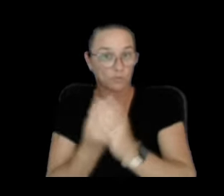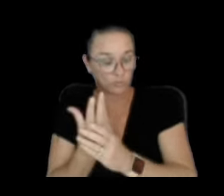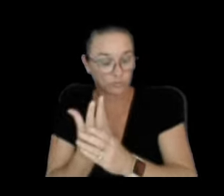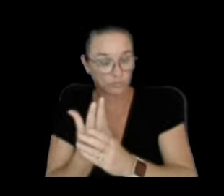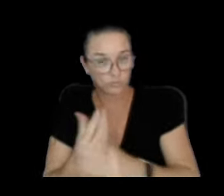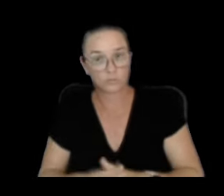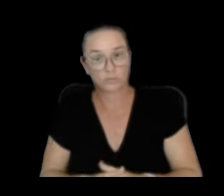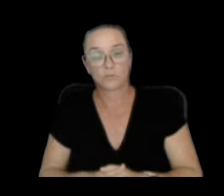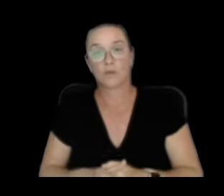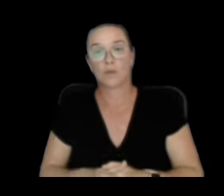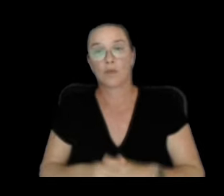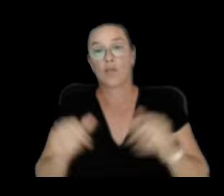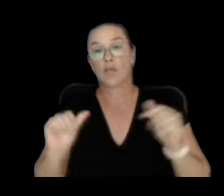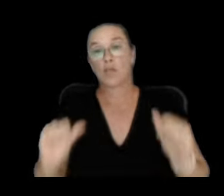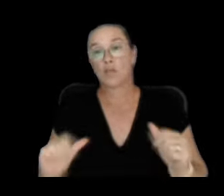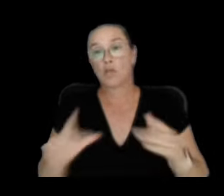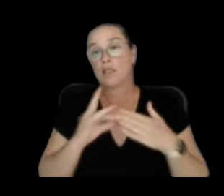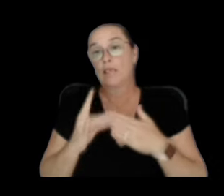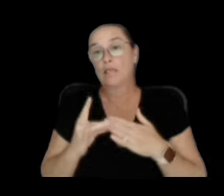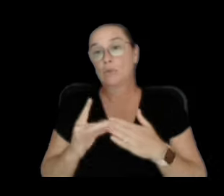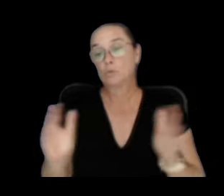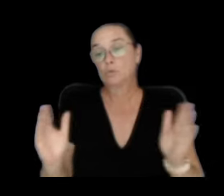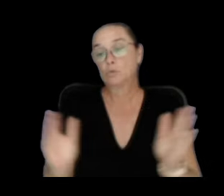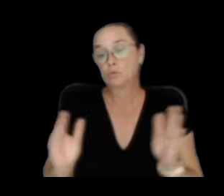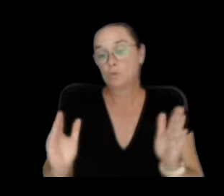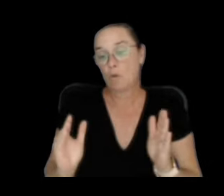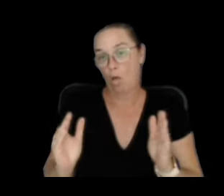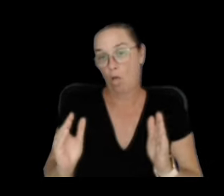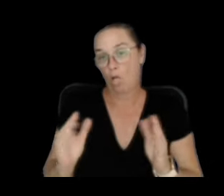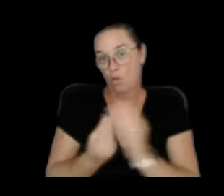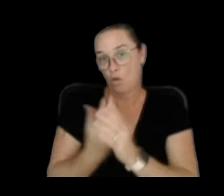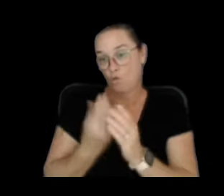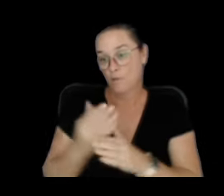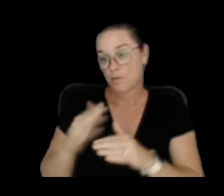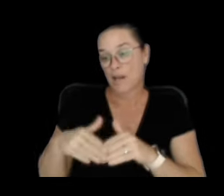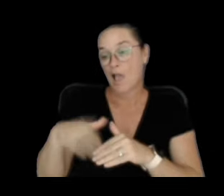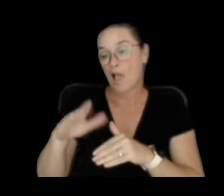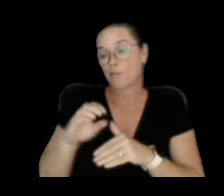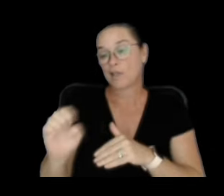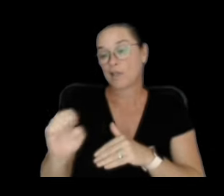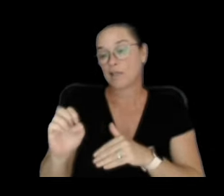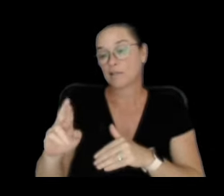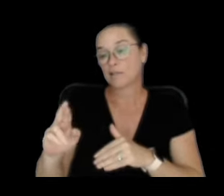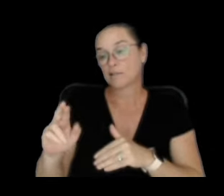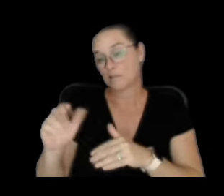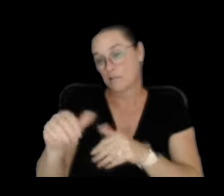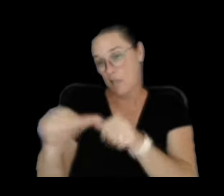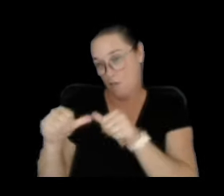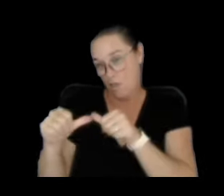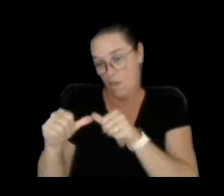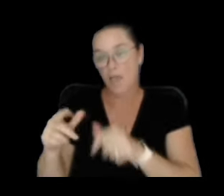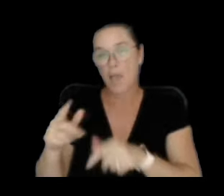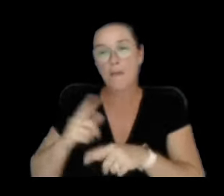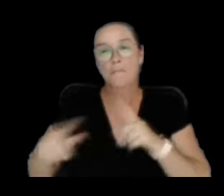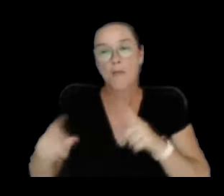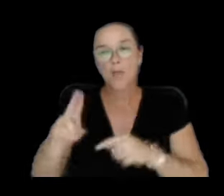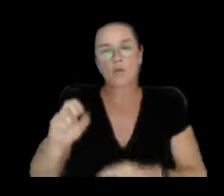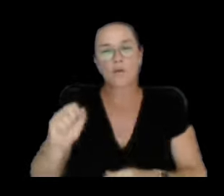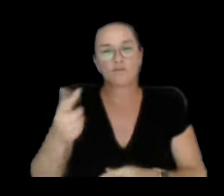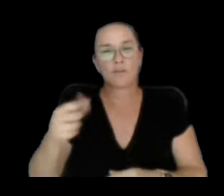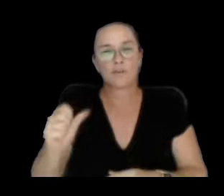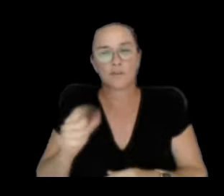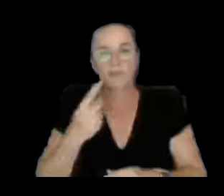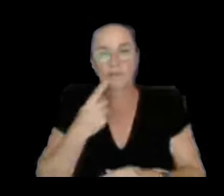It could lead to a small eruption in this upper east rift area. However, the USGS has noted that there have been 50